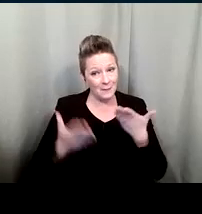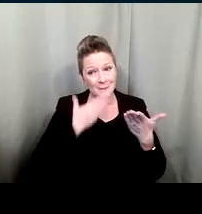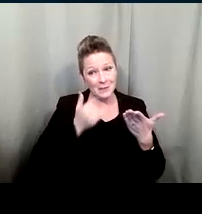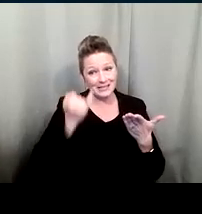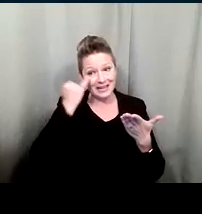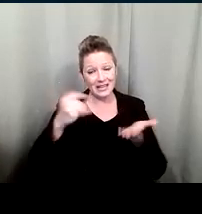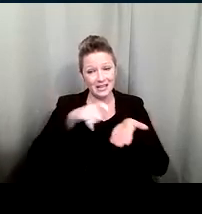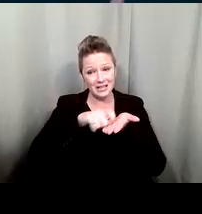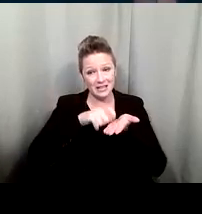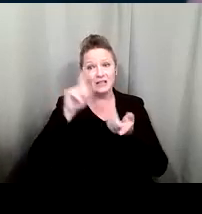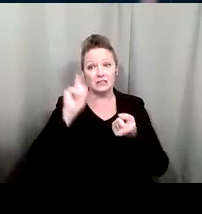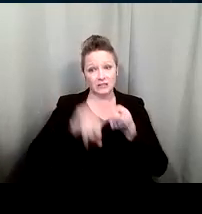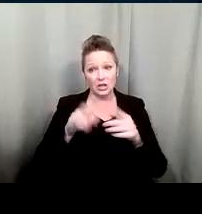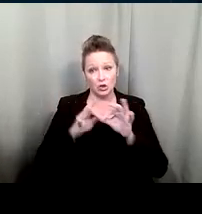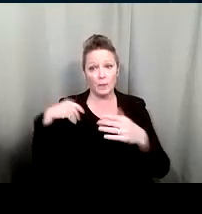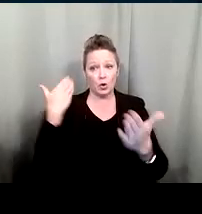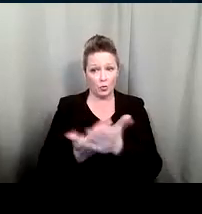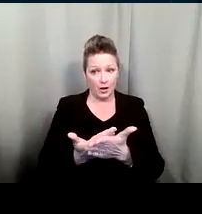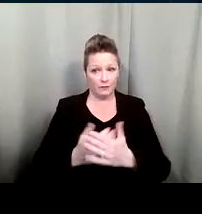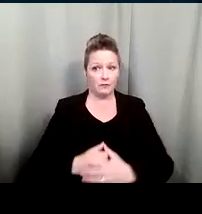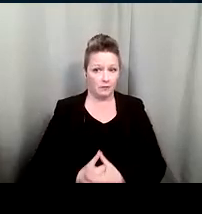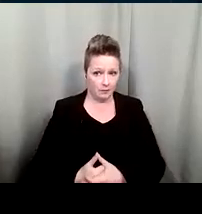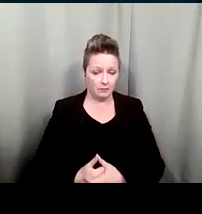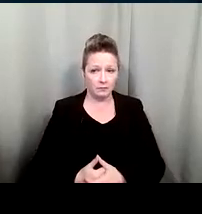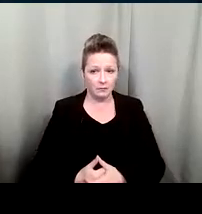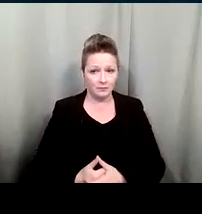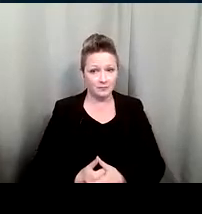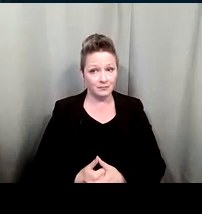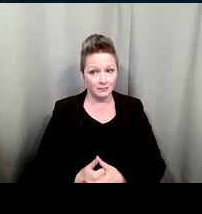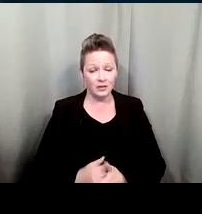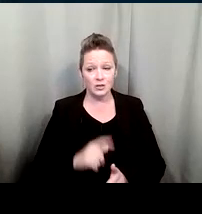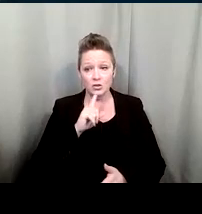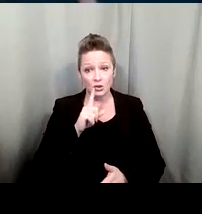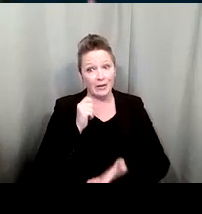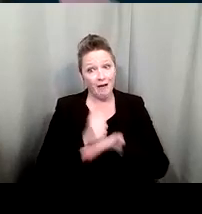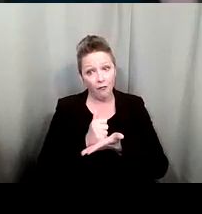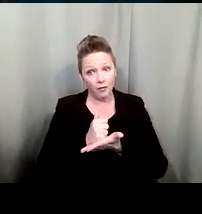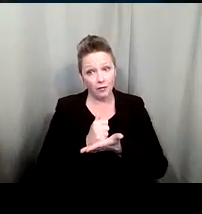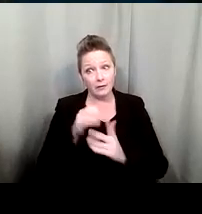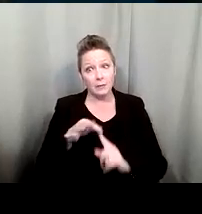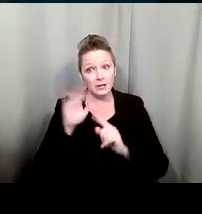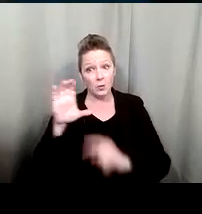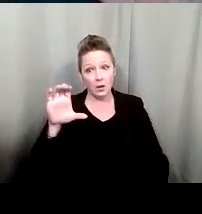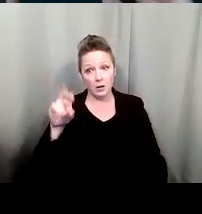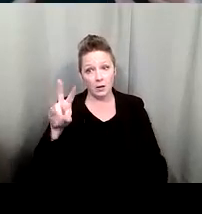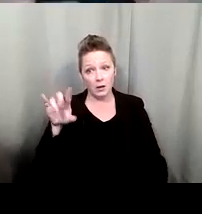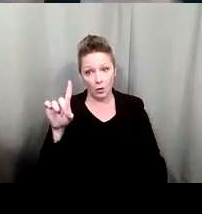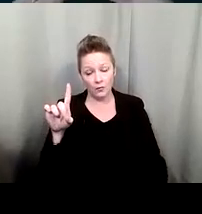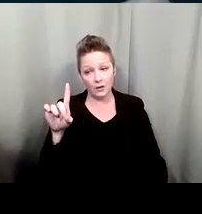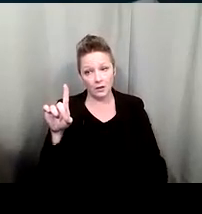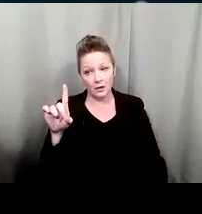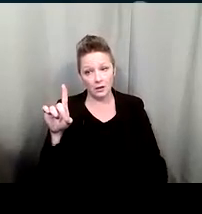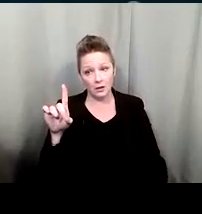arrive. Visual aids are always very helpful and I think with COVID there are probably a lot of